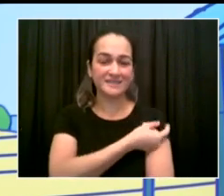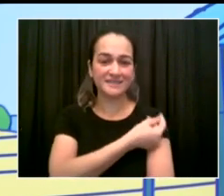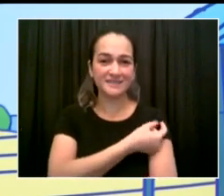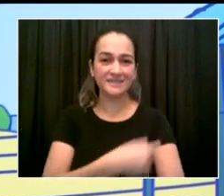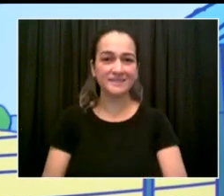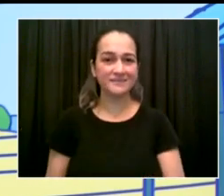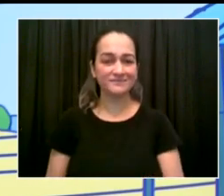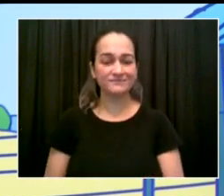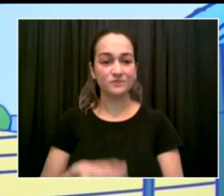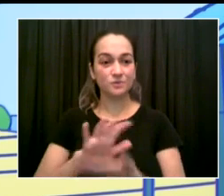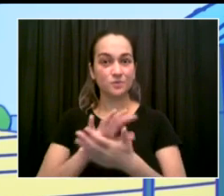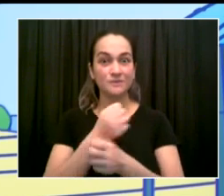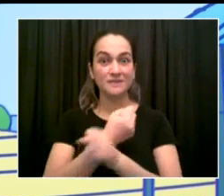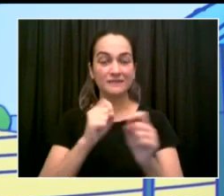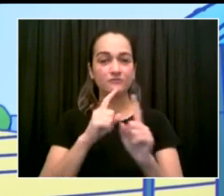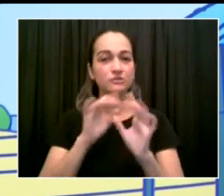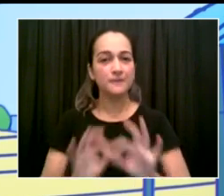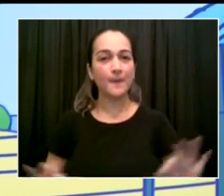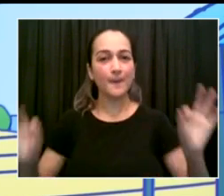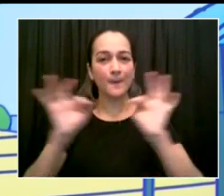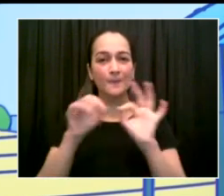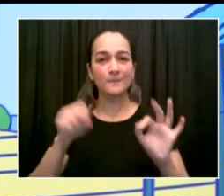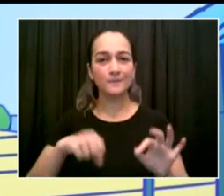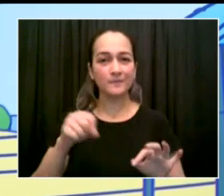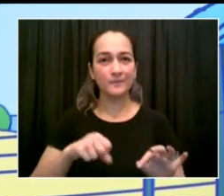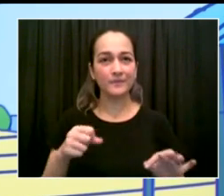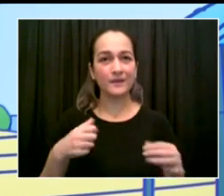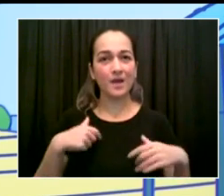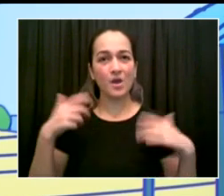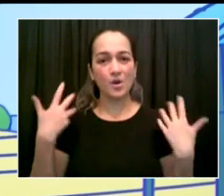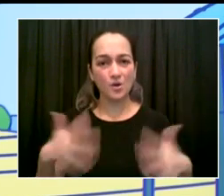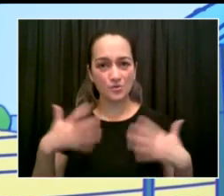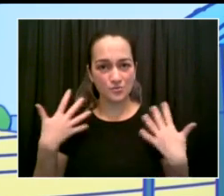mandate that all the adults in the school community have to be vaccinated.